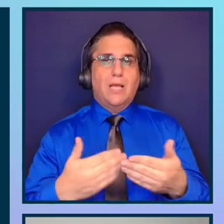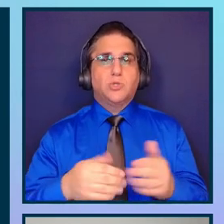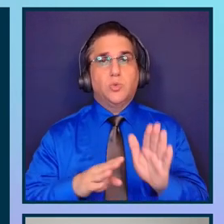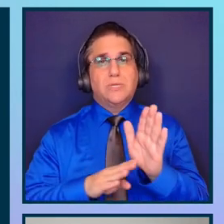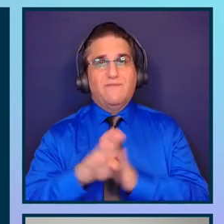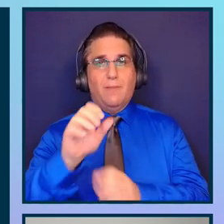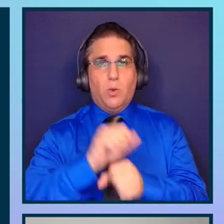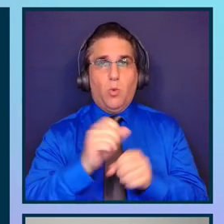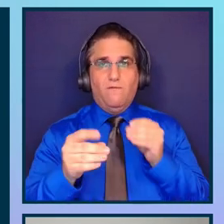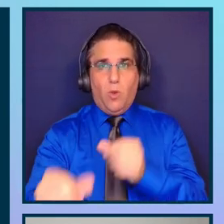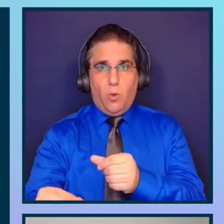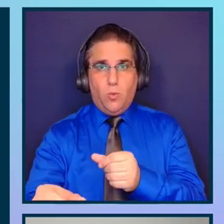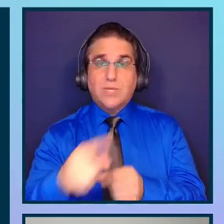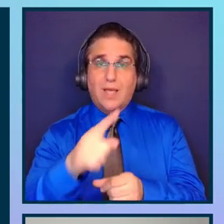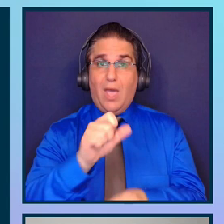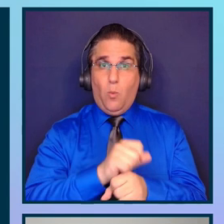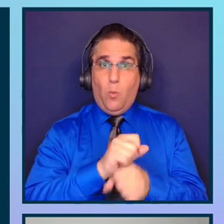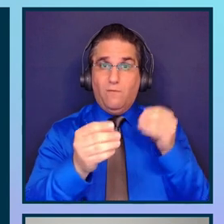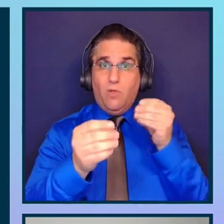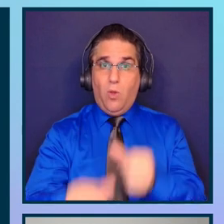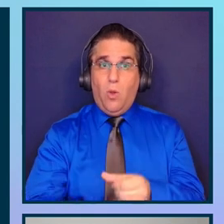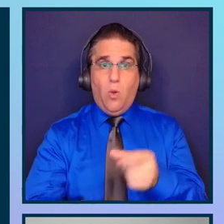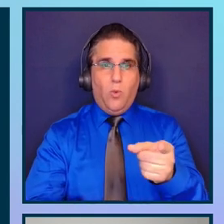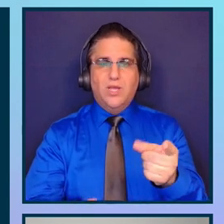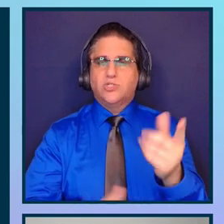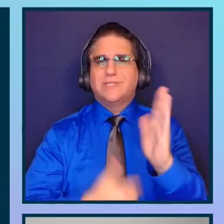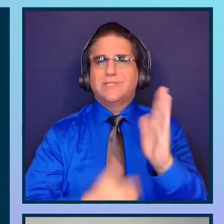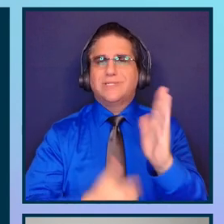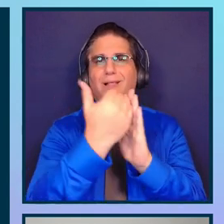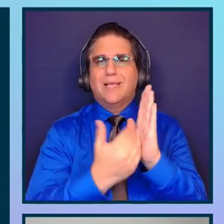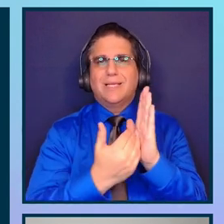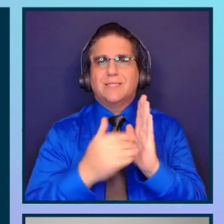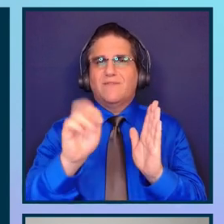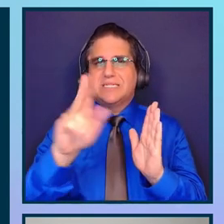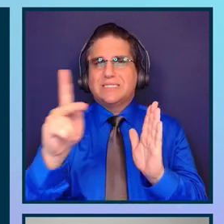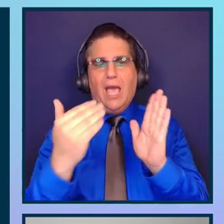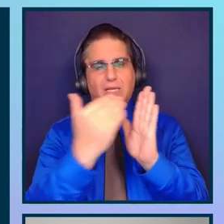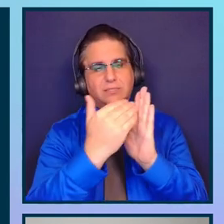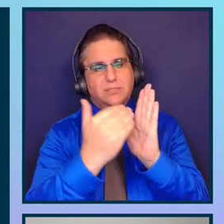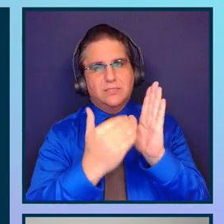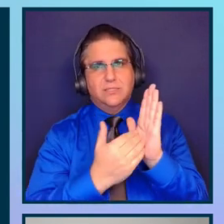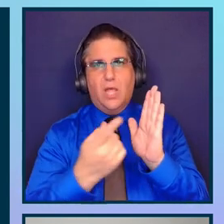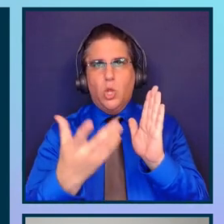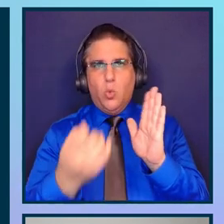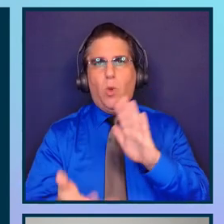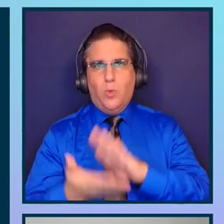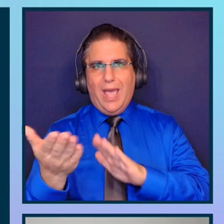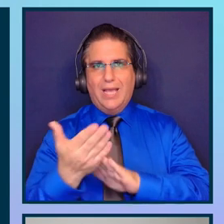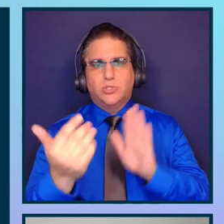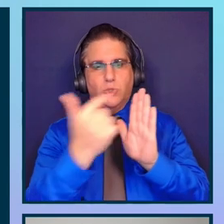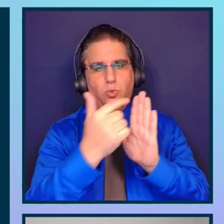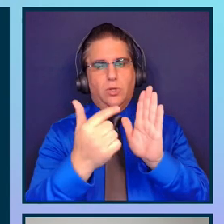and these development workflows are just a list of tasks that you want to execute in a specific